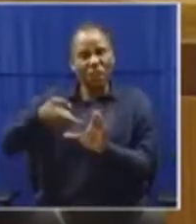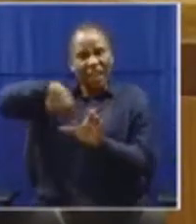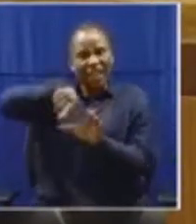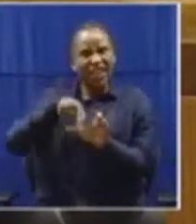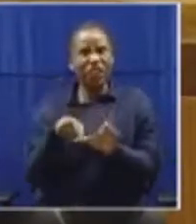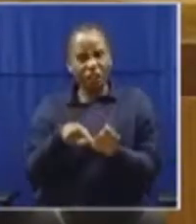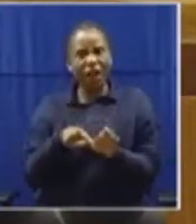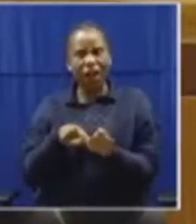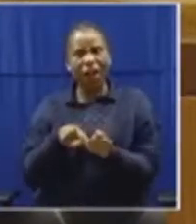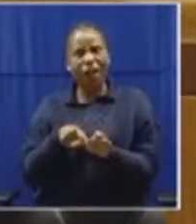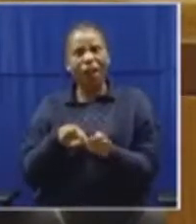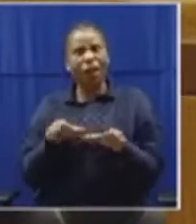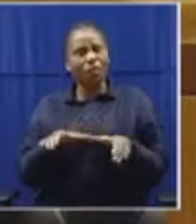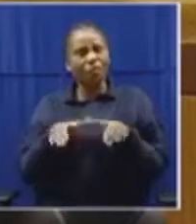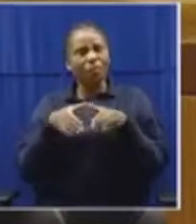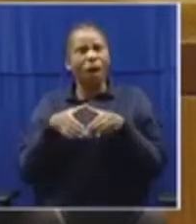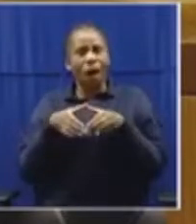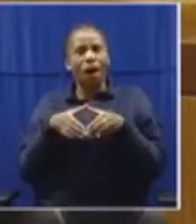leadership contests.